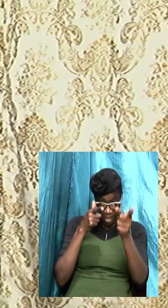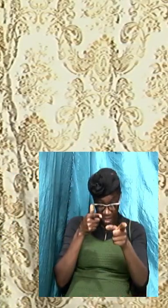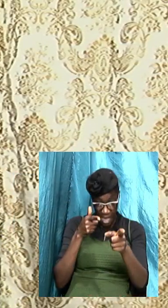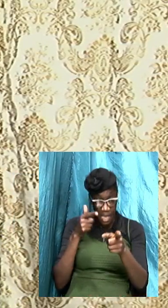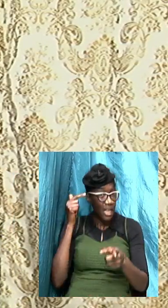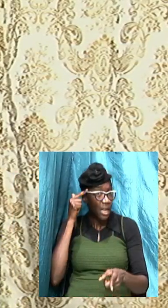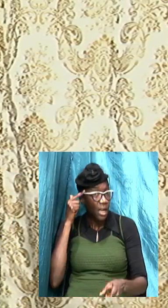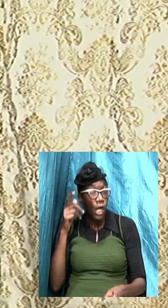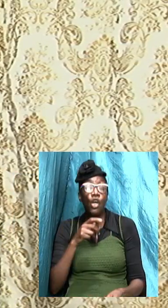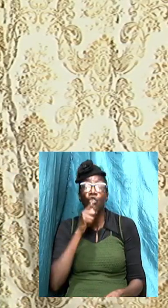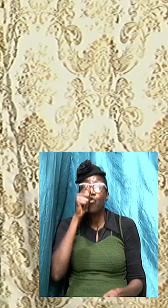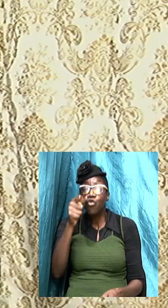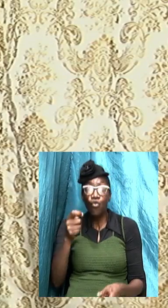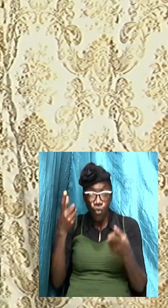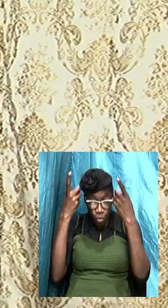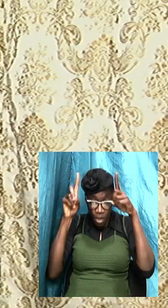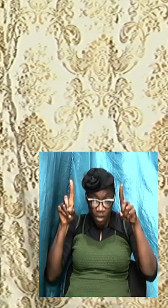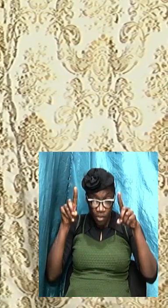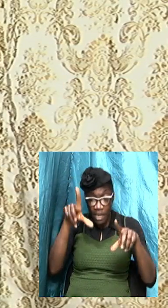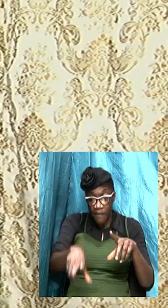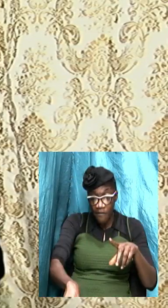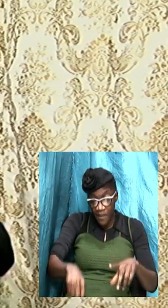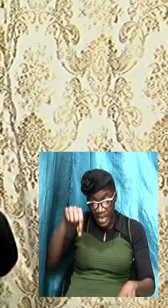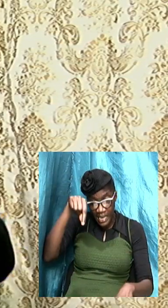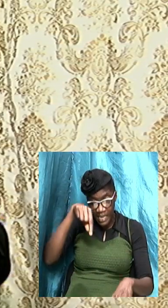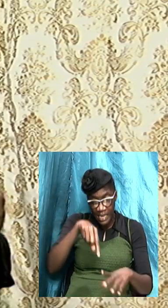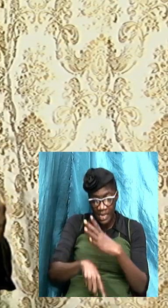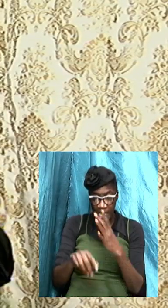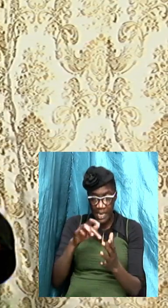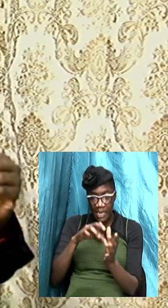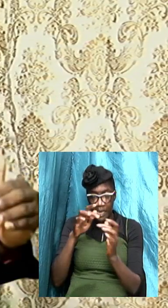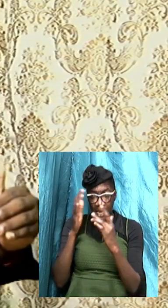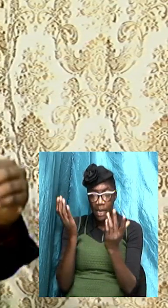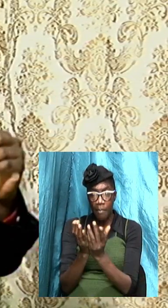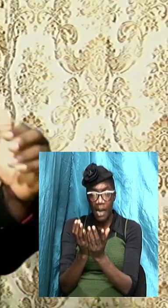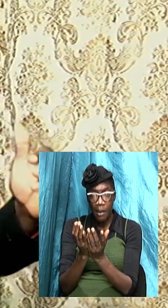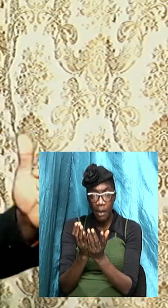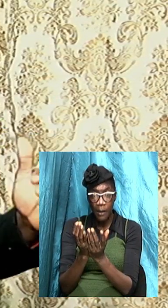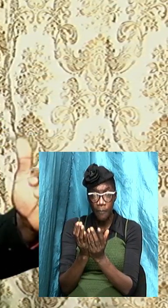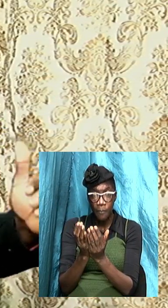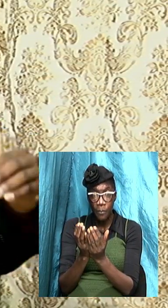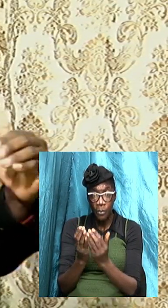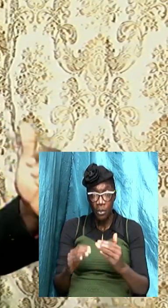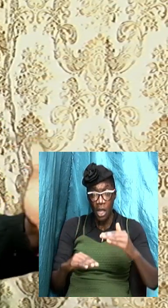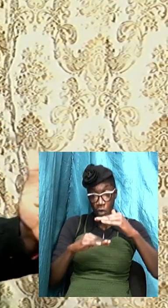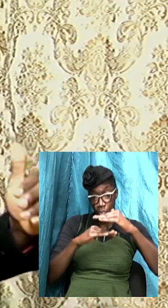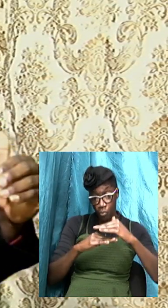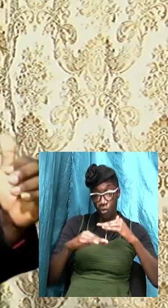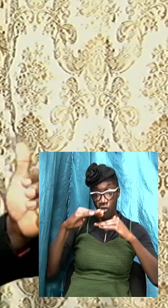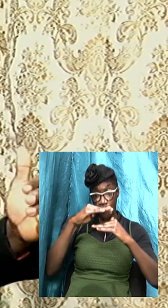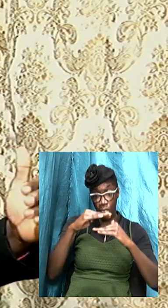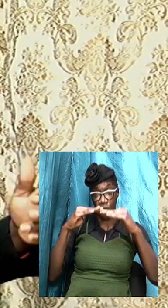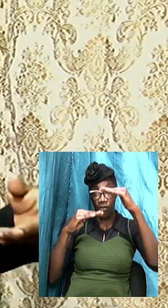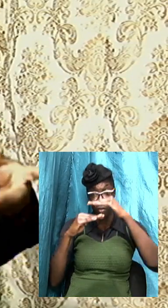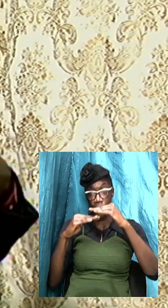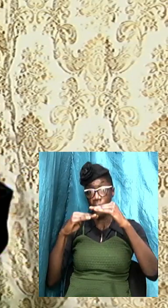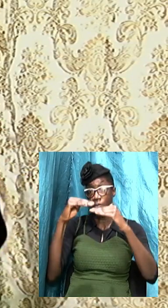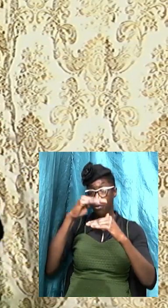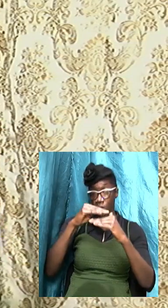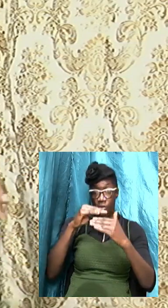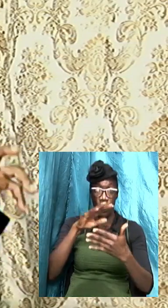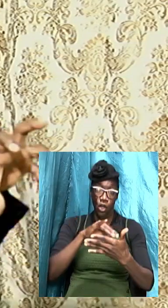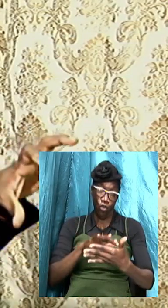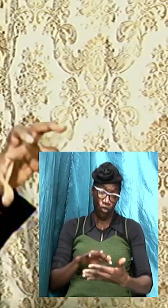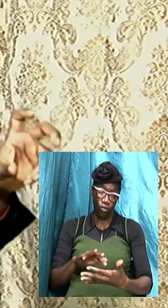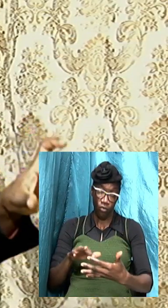is in the Bible we can find it in the Bible you can find it precept upon precept scripture upon scripture scripture